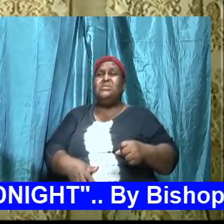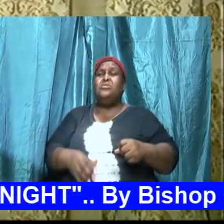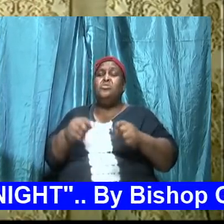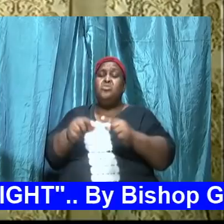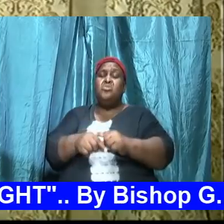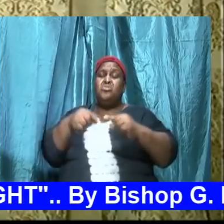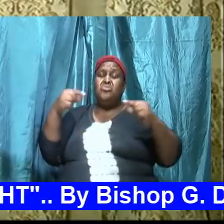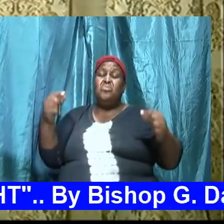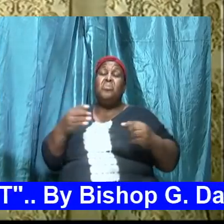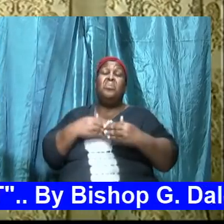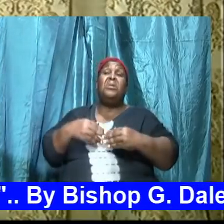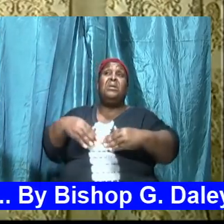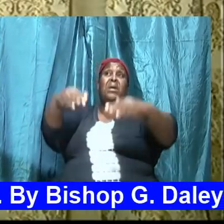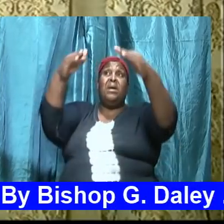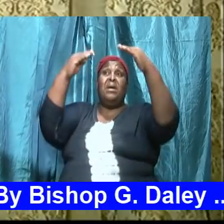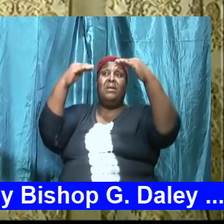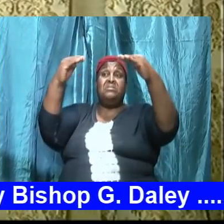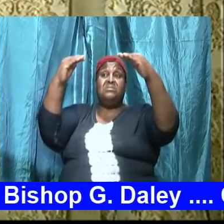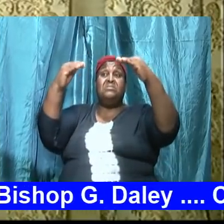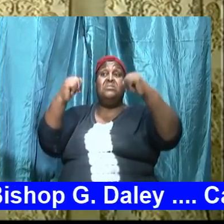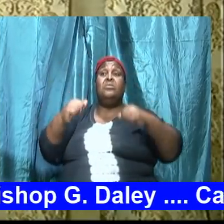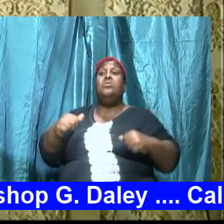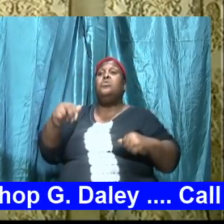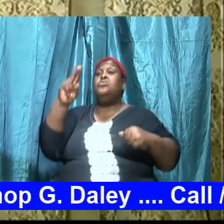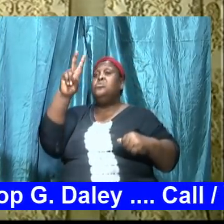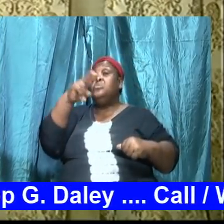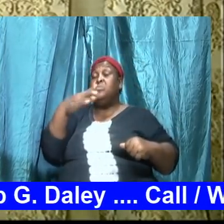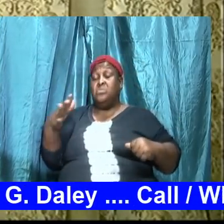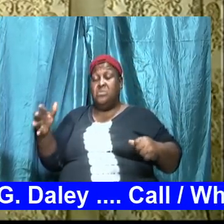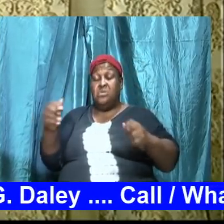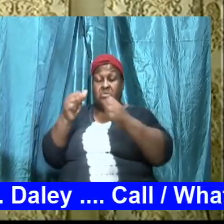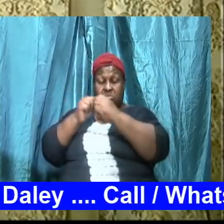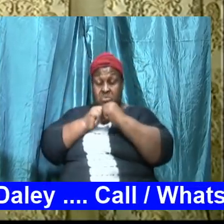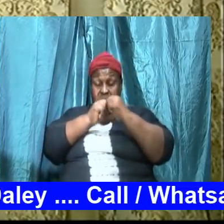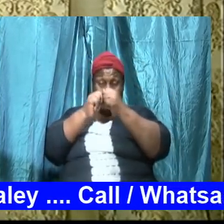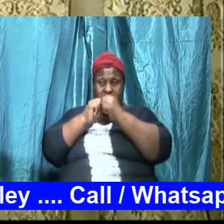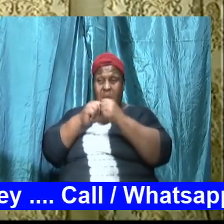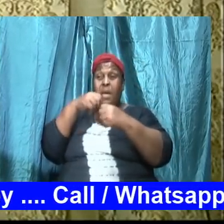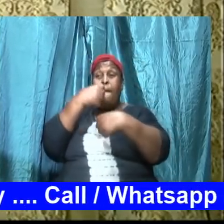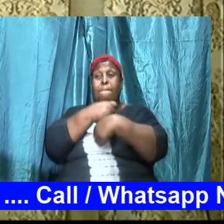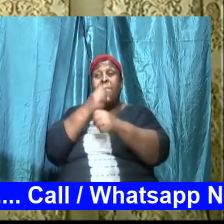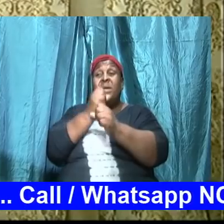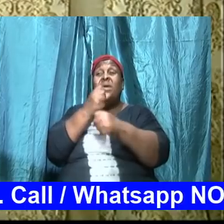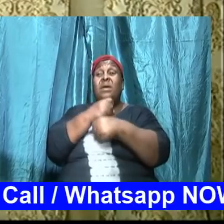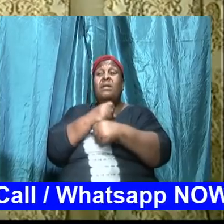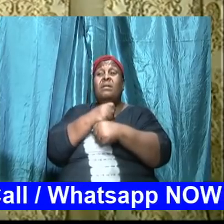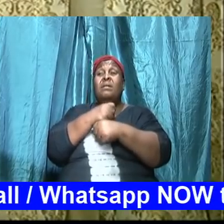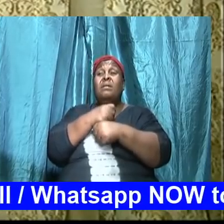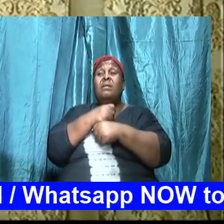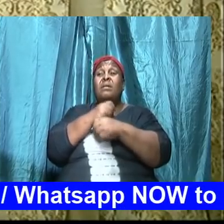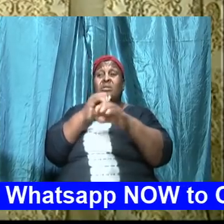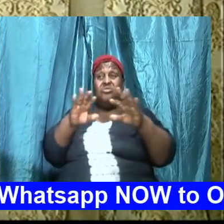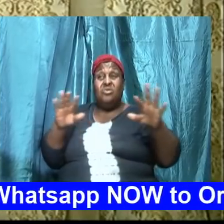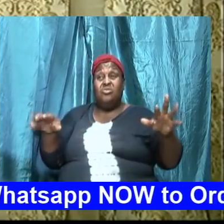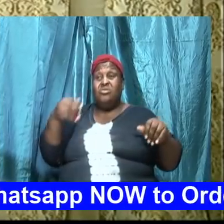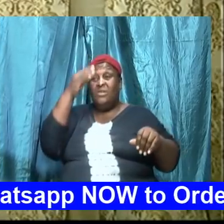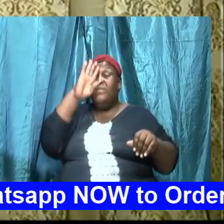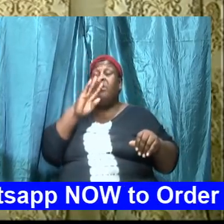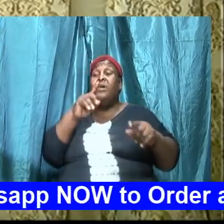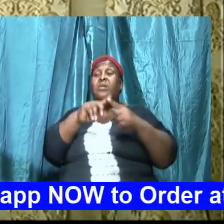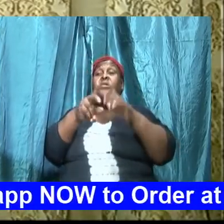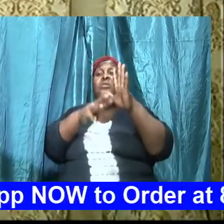heights the two things together that will cause a child of God to mature